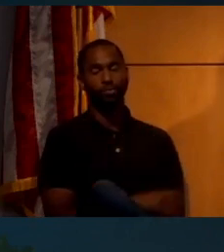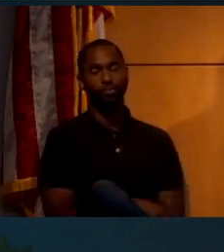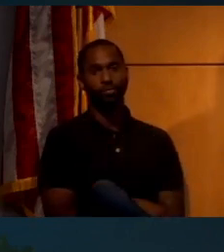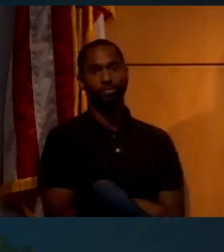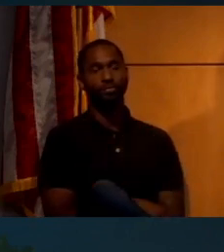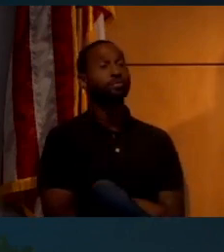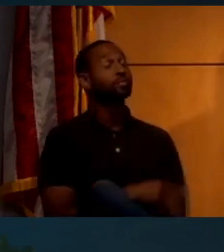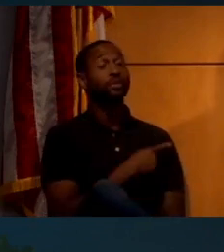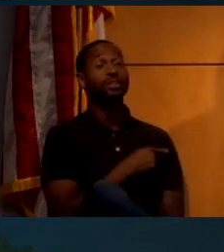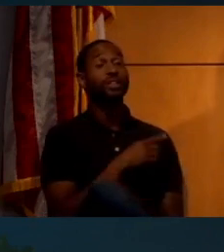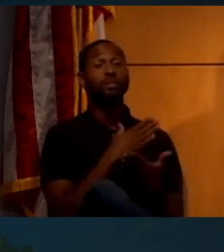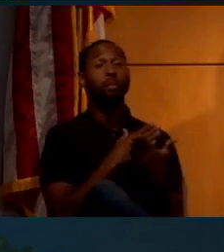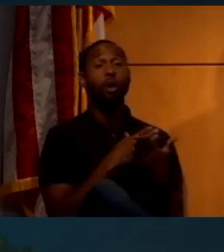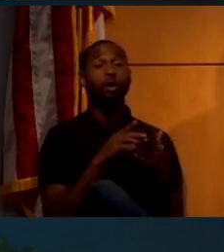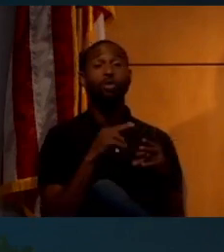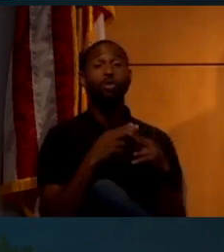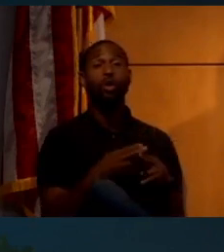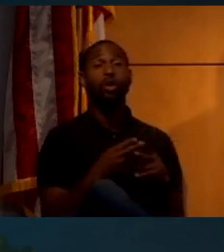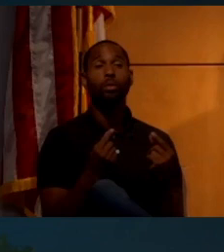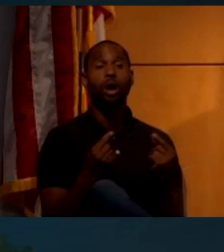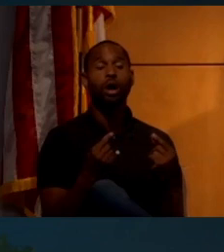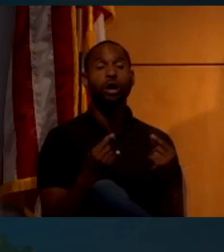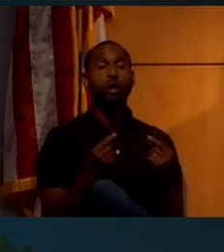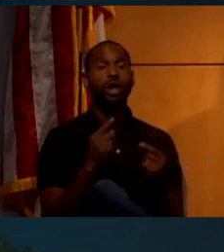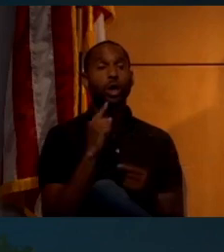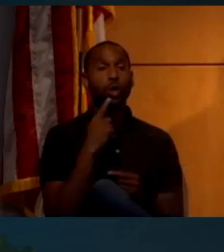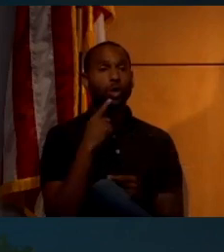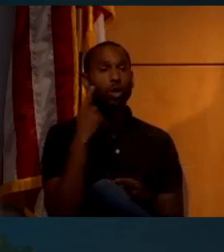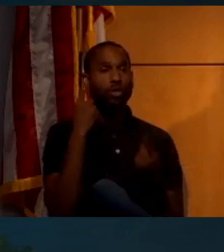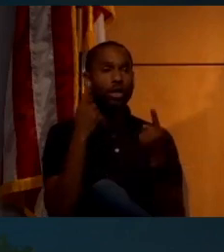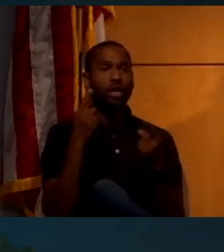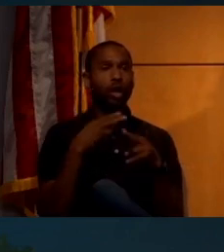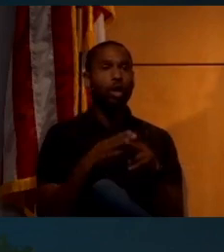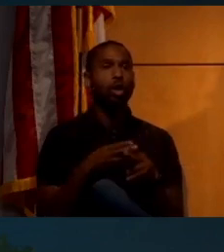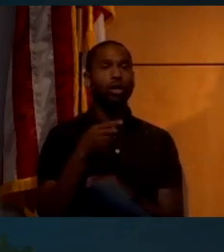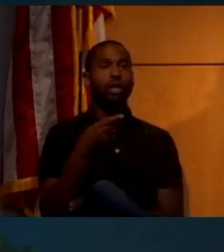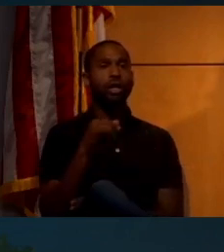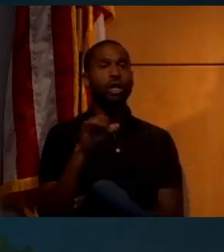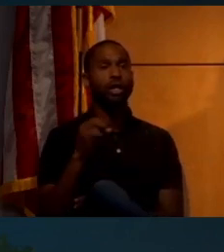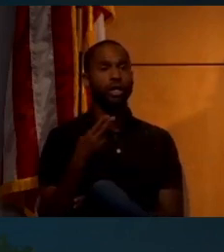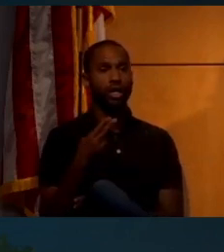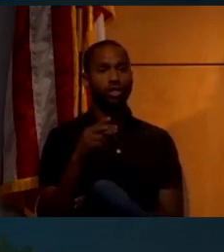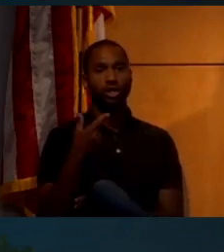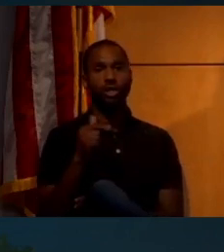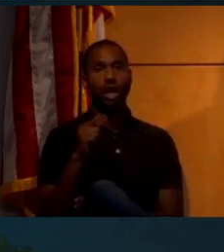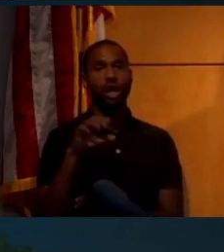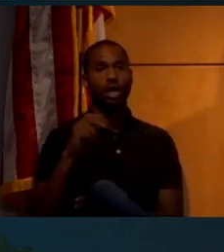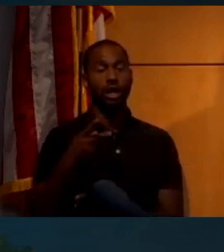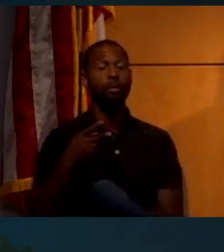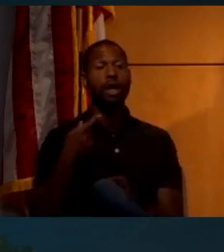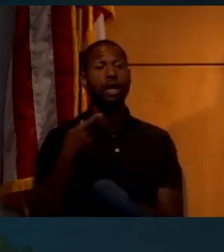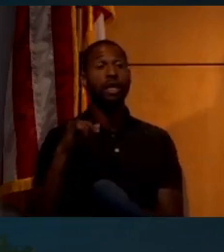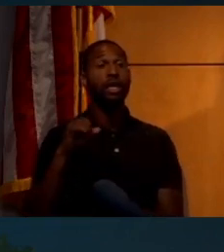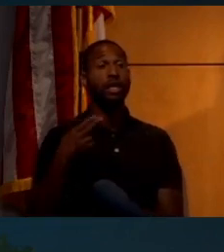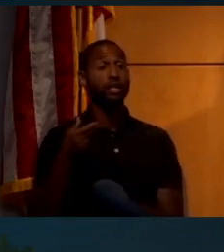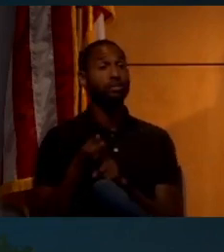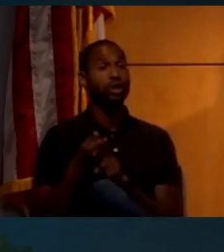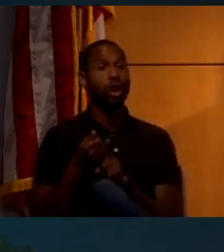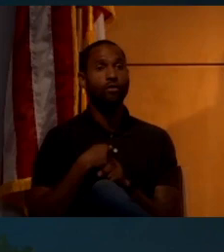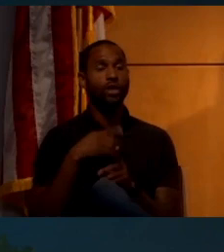This segment is what is known in the critical thinking circles as a Gish gallop. Gish is a creationist who